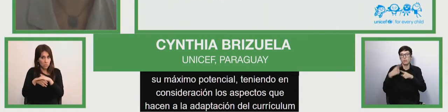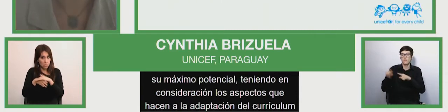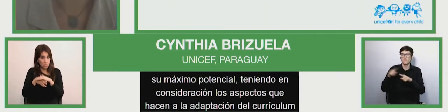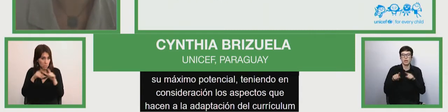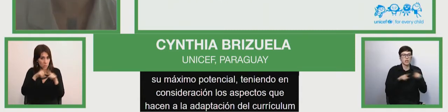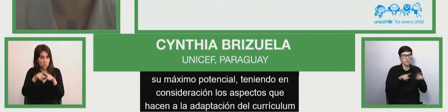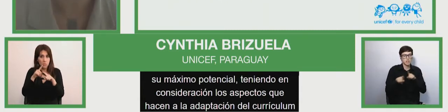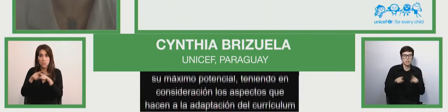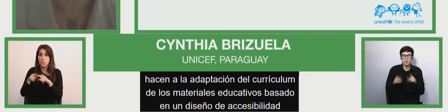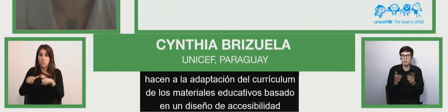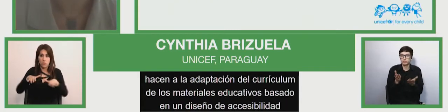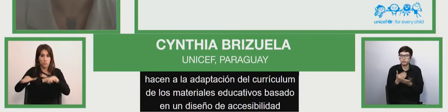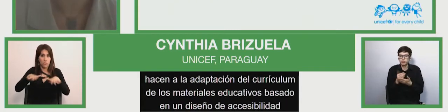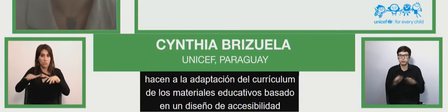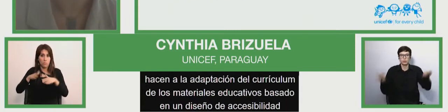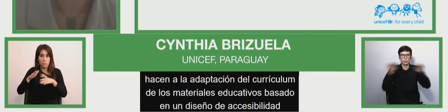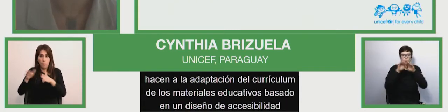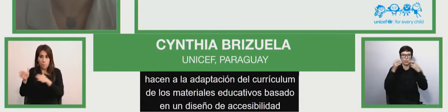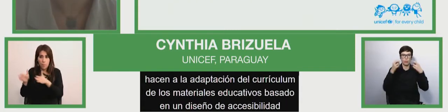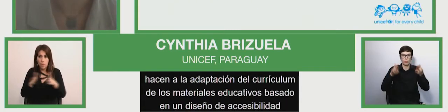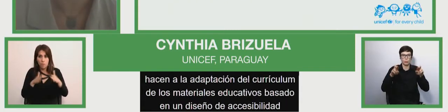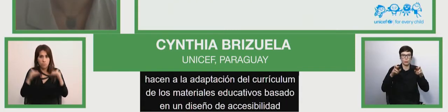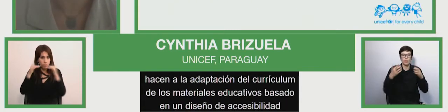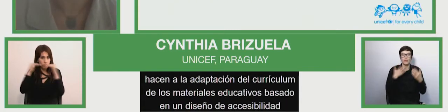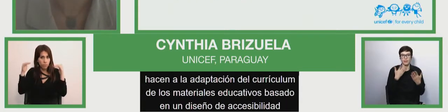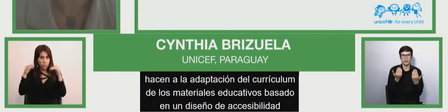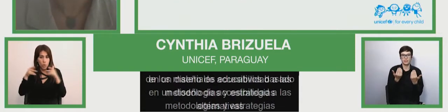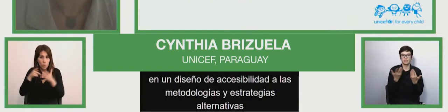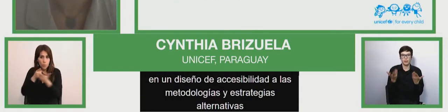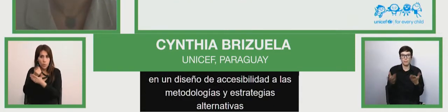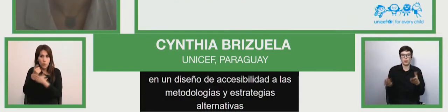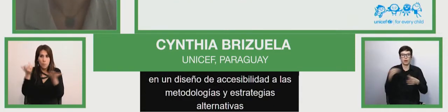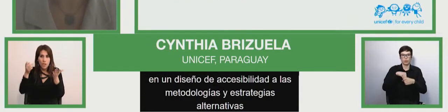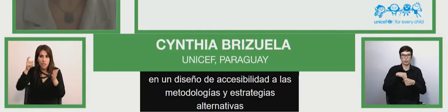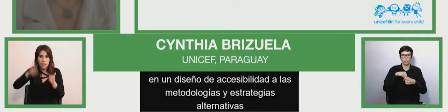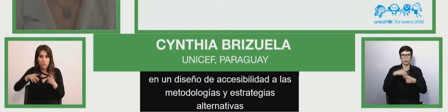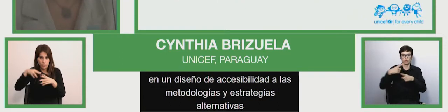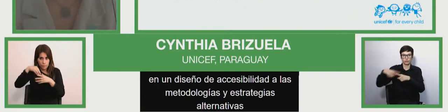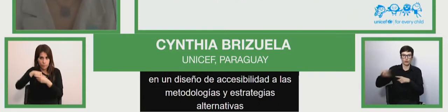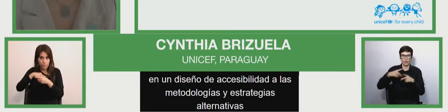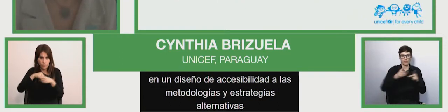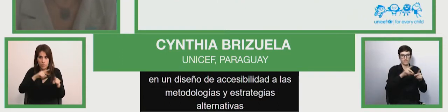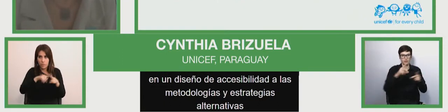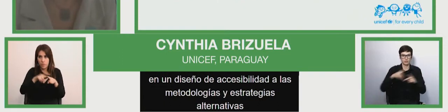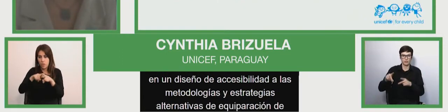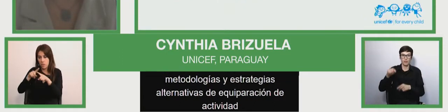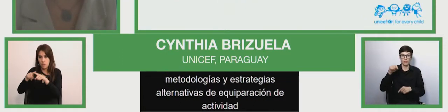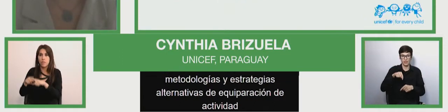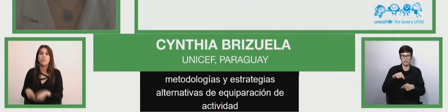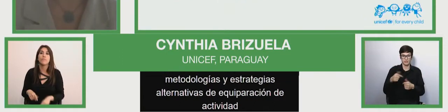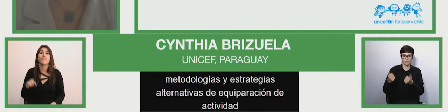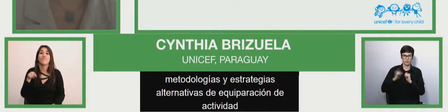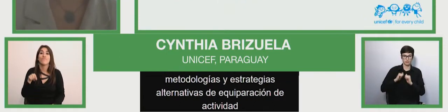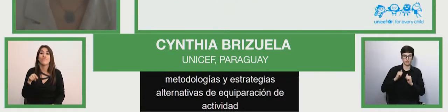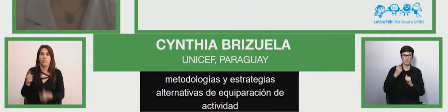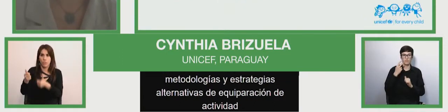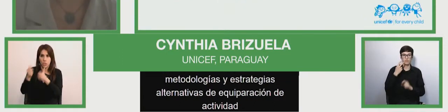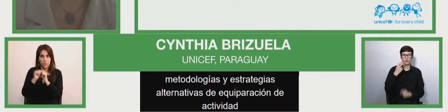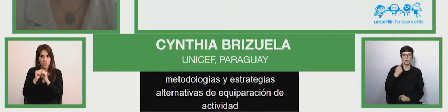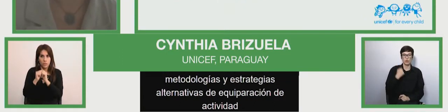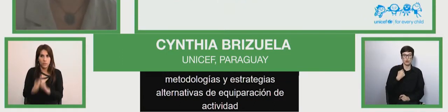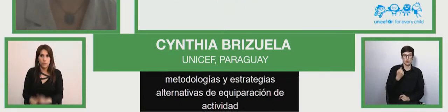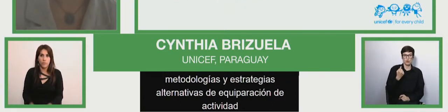based on opportunities that were needed to add to diversity and this challenge of